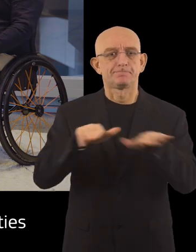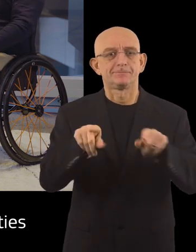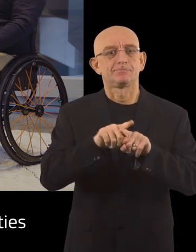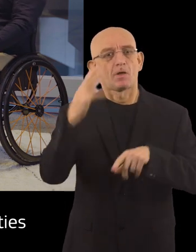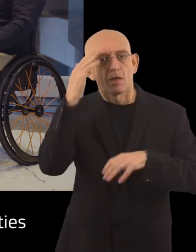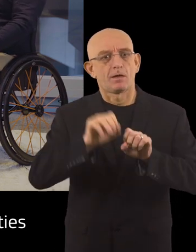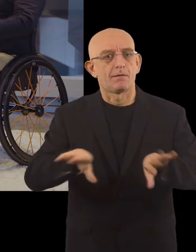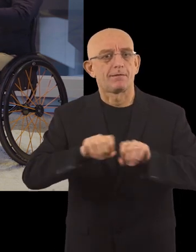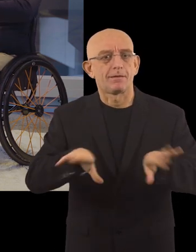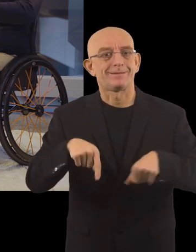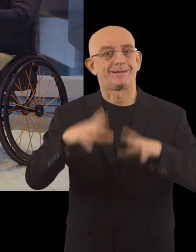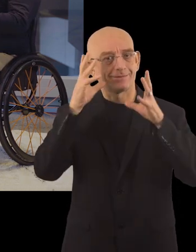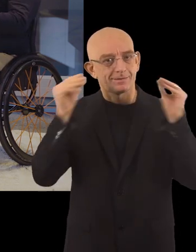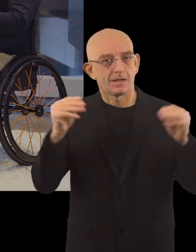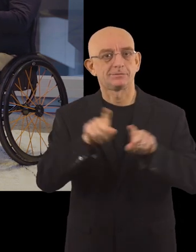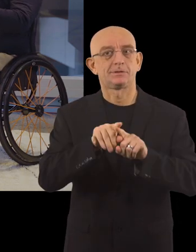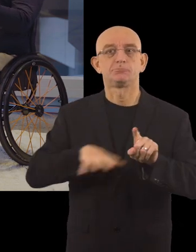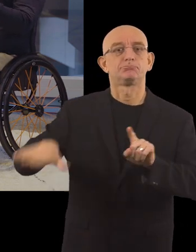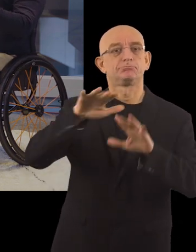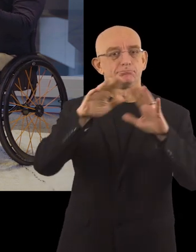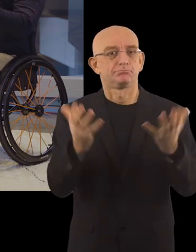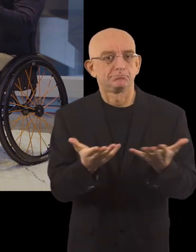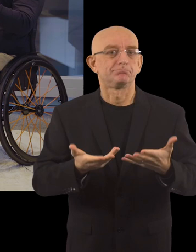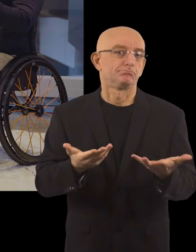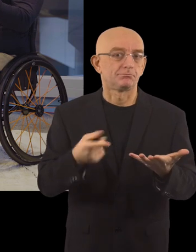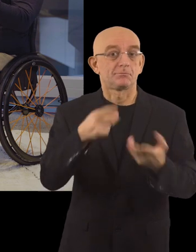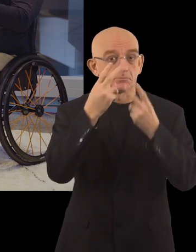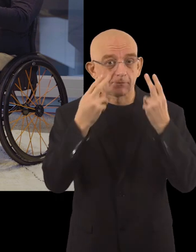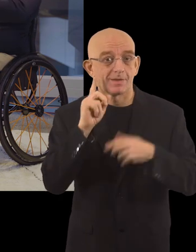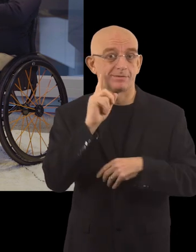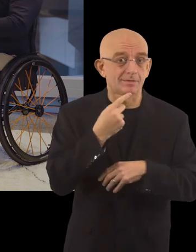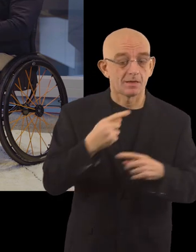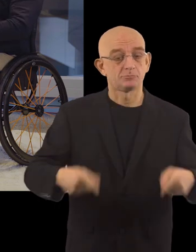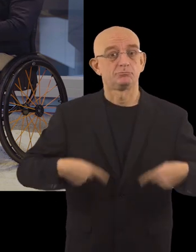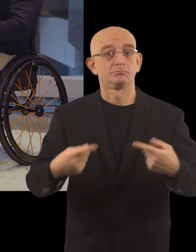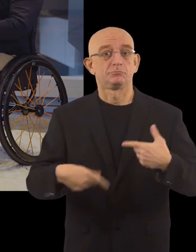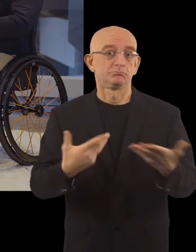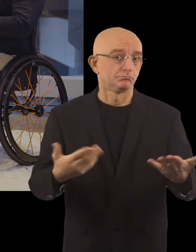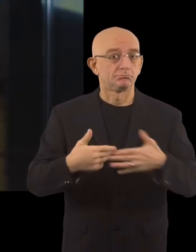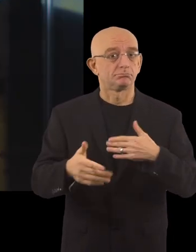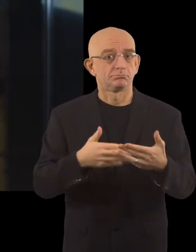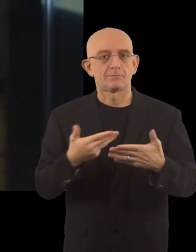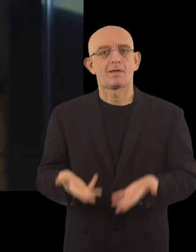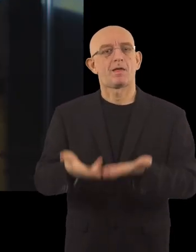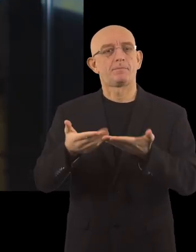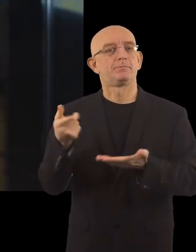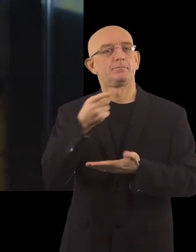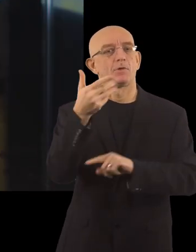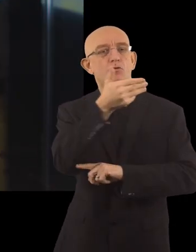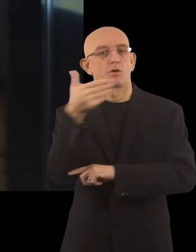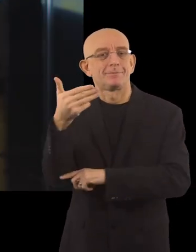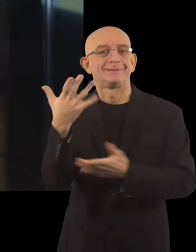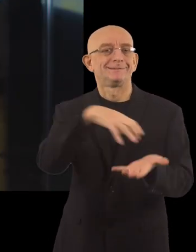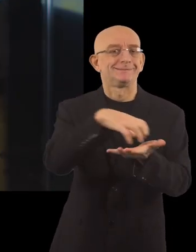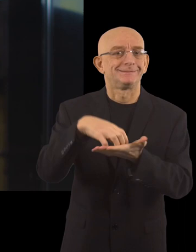people with disability in the Netherlands and abroad. So if you're blind or if you're deaf or in a wheelchair like me, I help companies